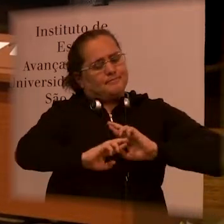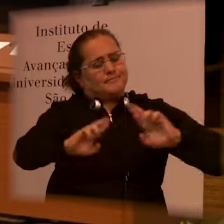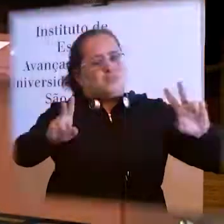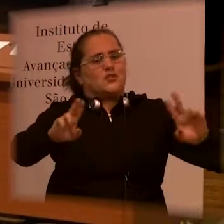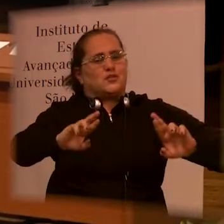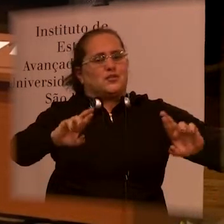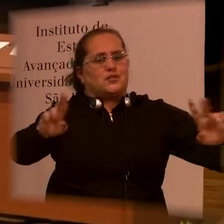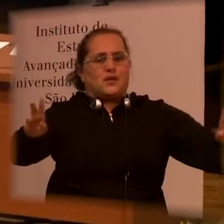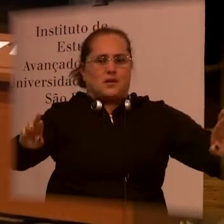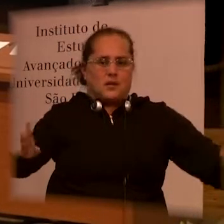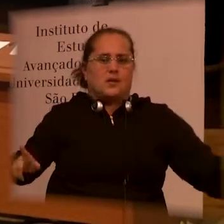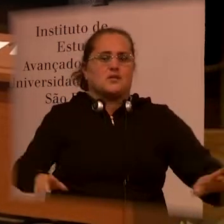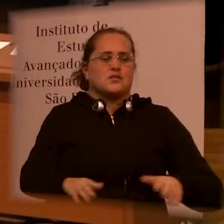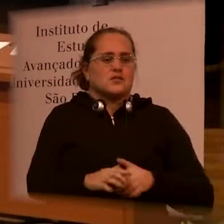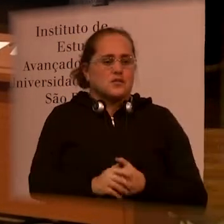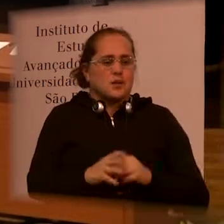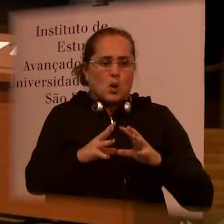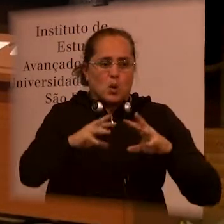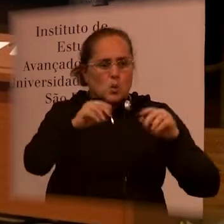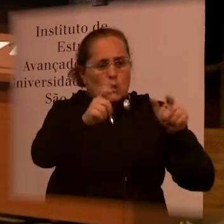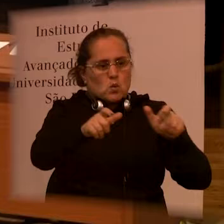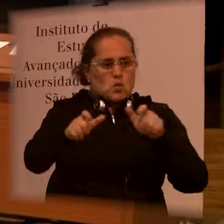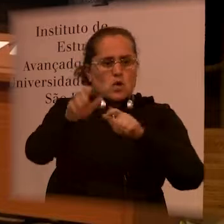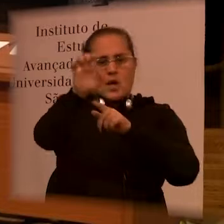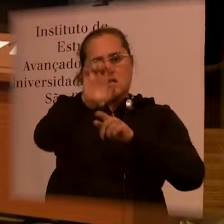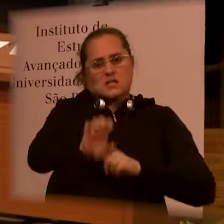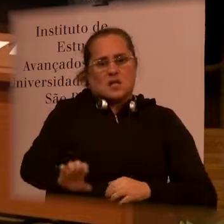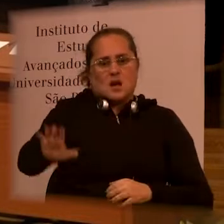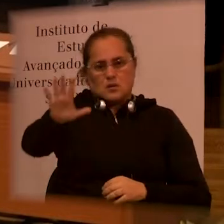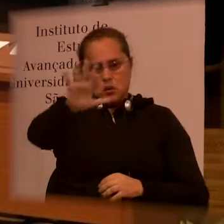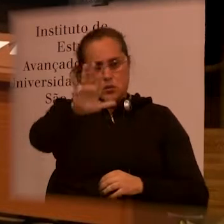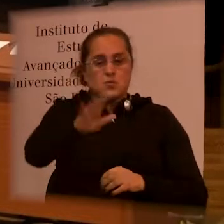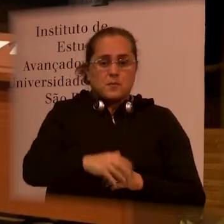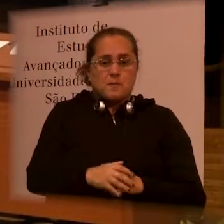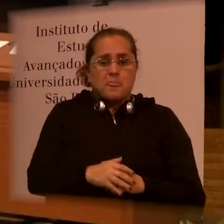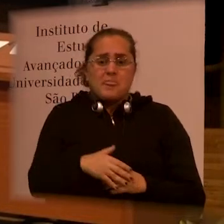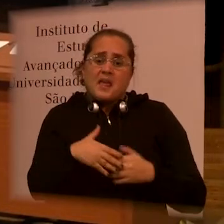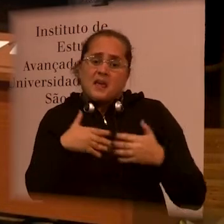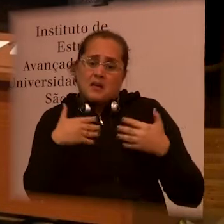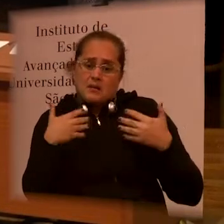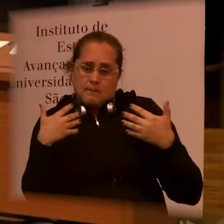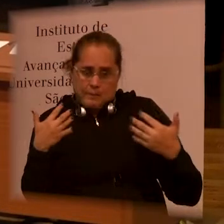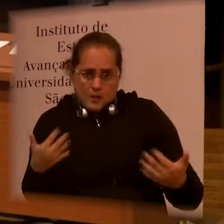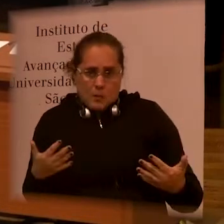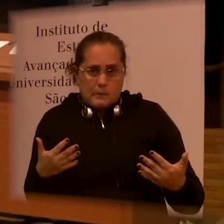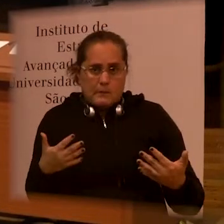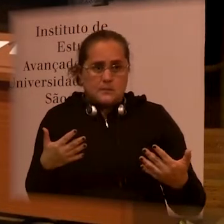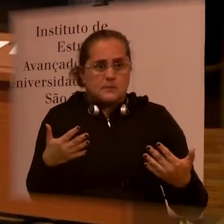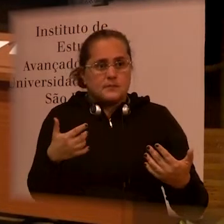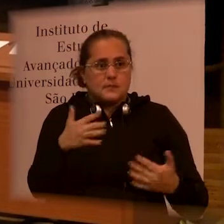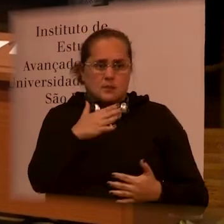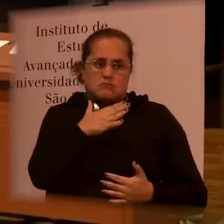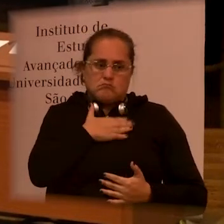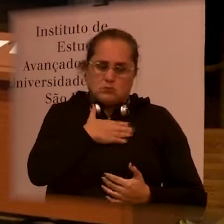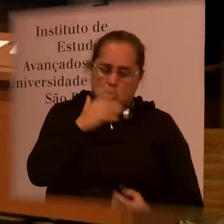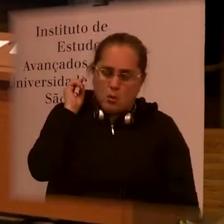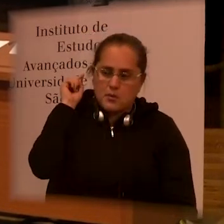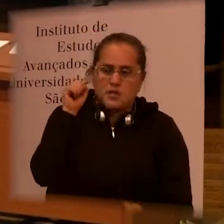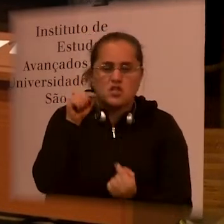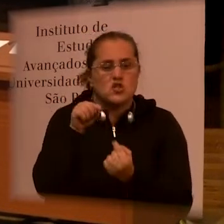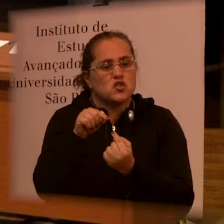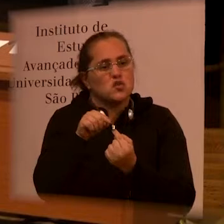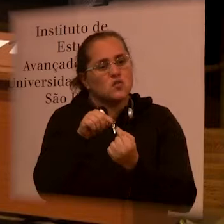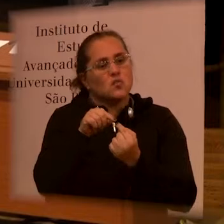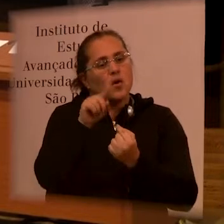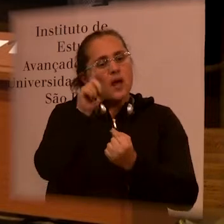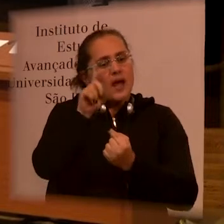as in other places in Brazil. And maybe one of our missions now